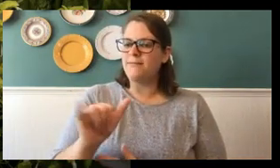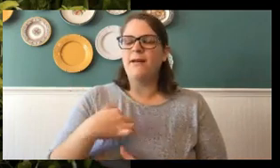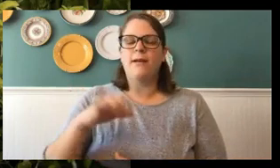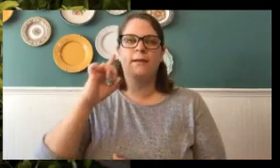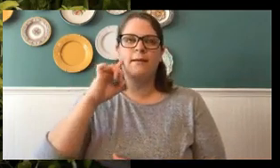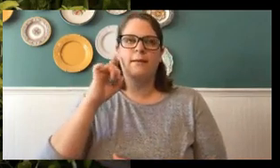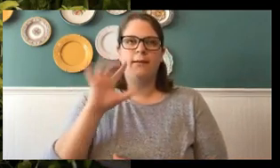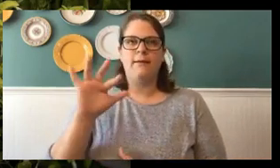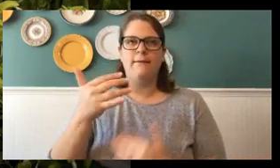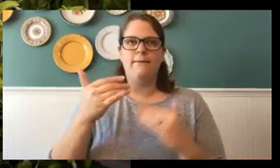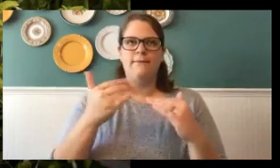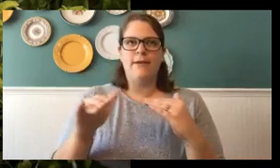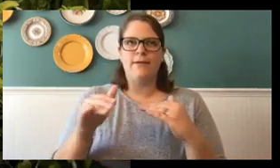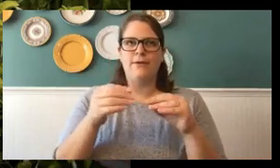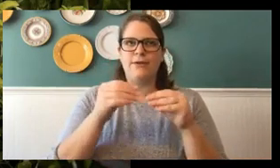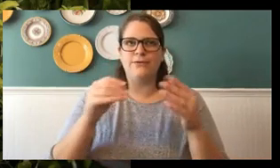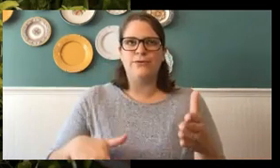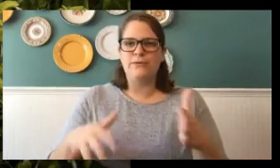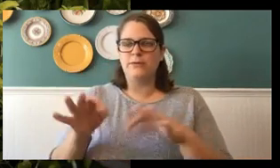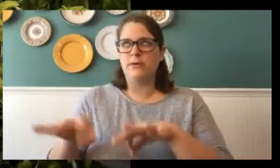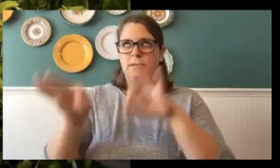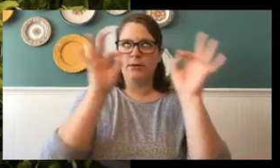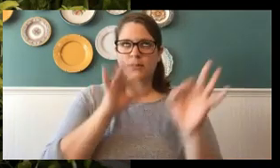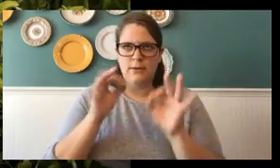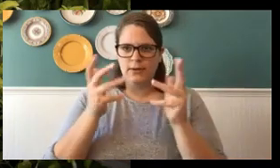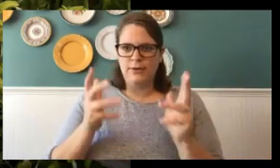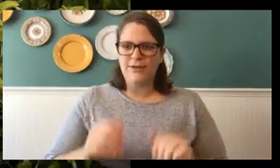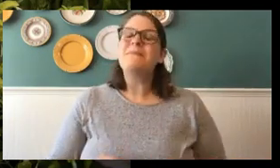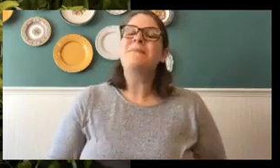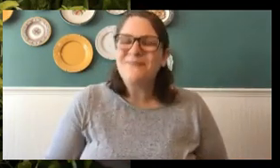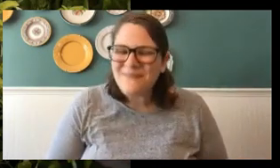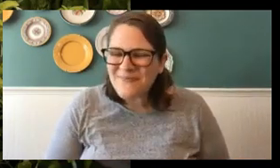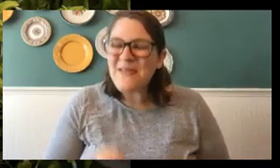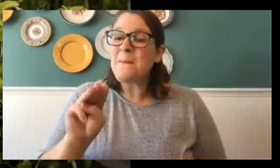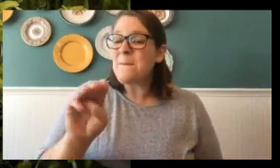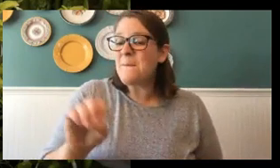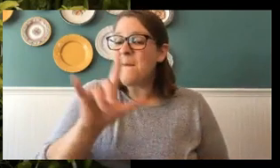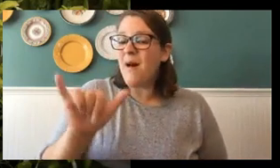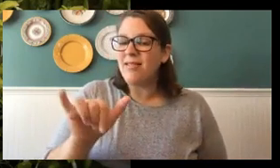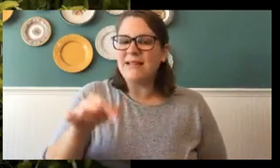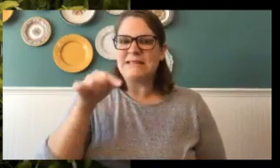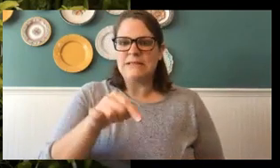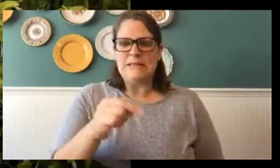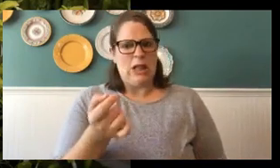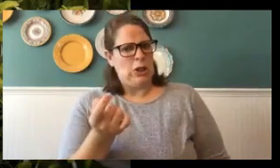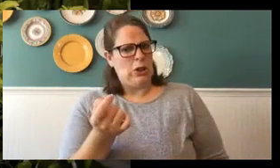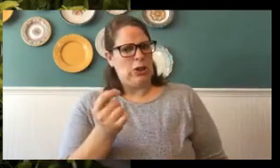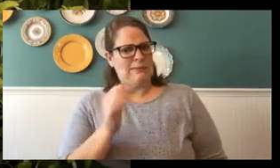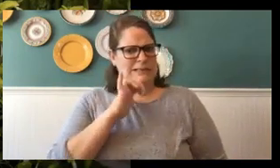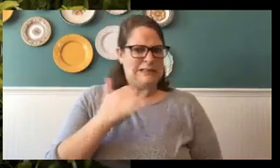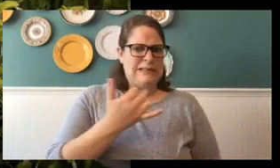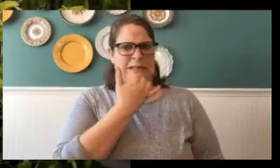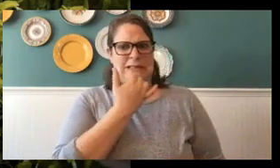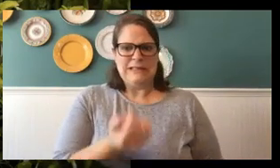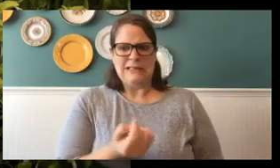rolling their eyes already. This is Molly. Molly had a little accident. She only has five